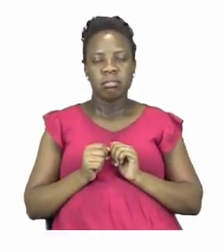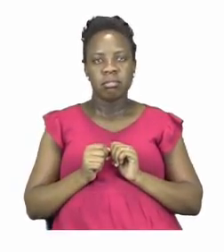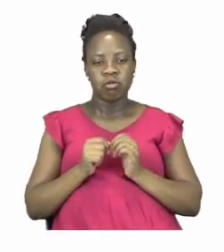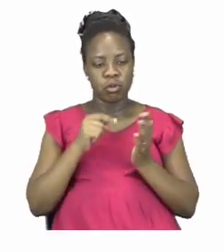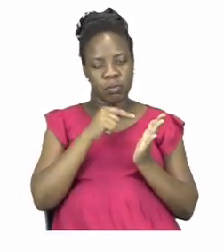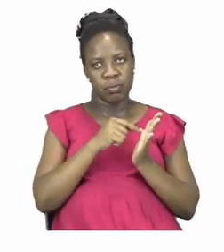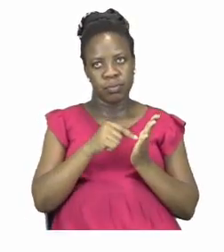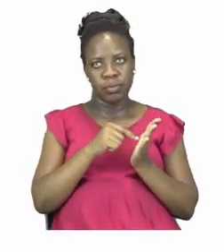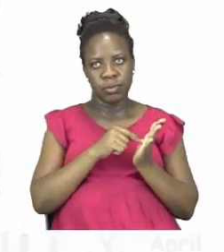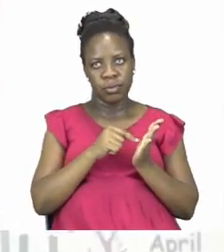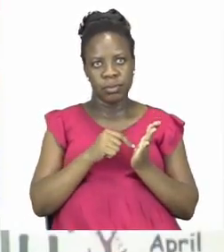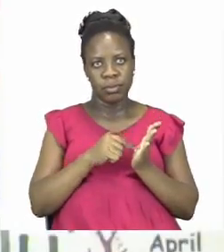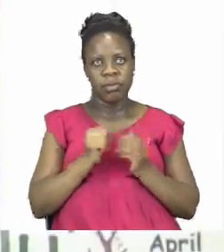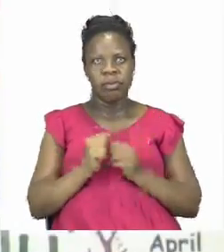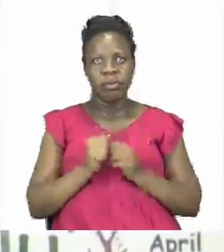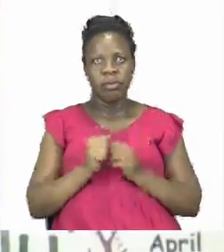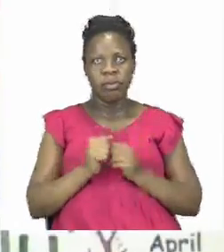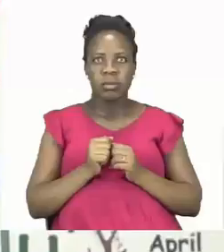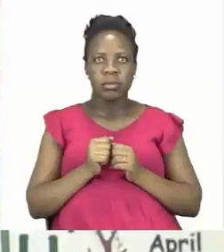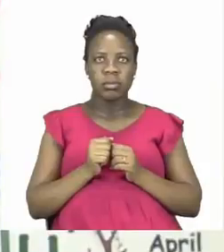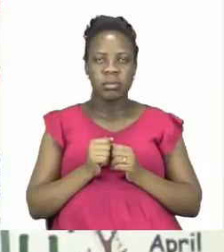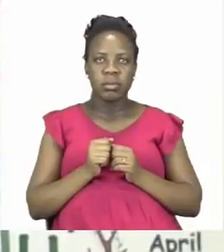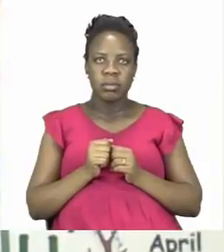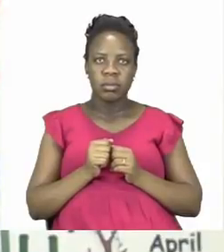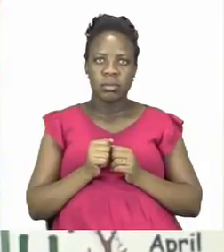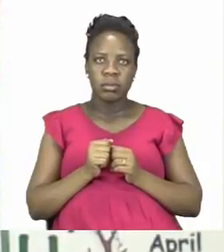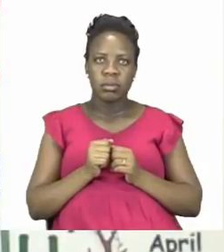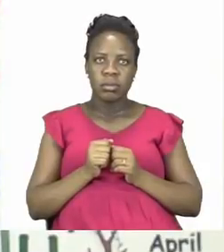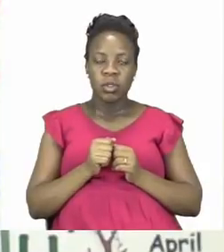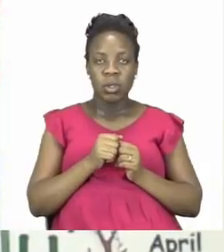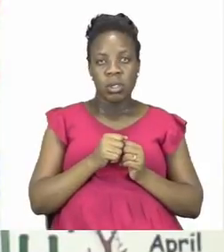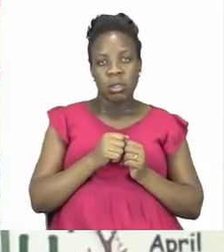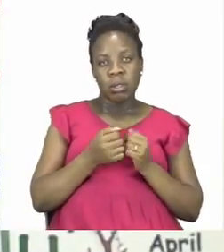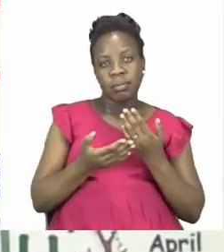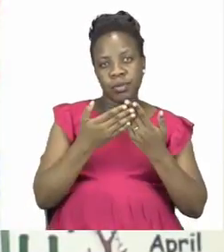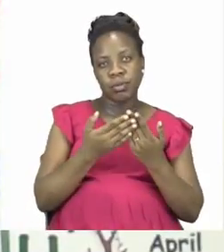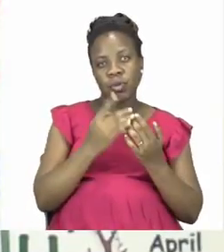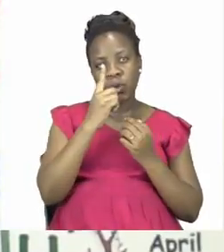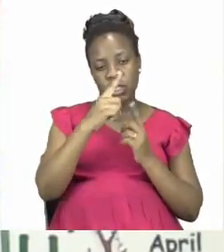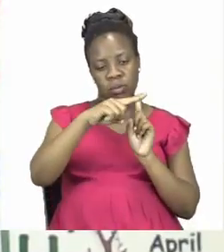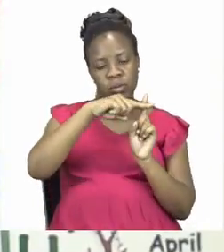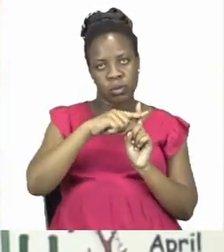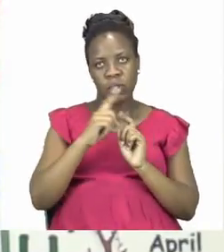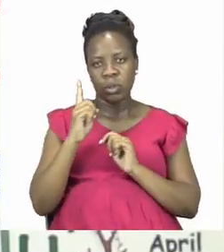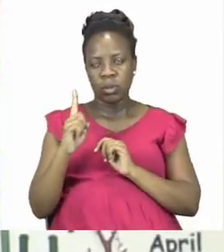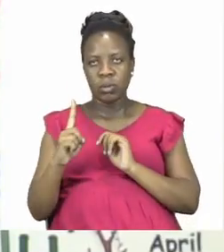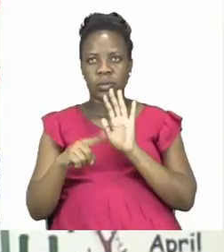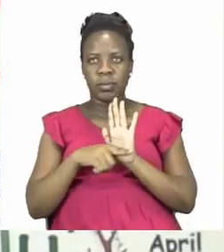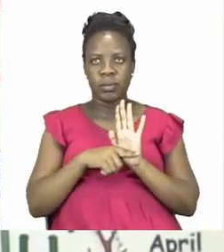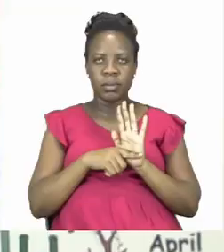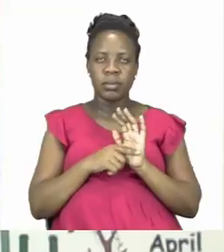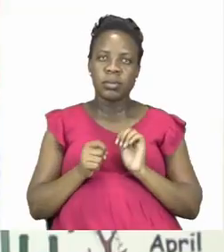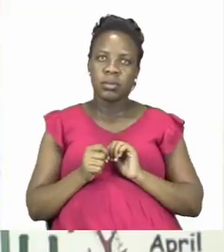Now on the board there's two sums. So let's quickly see how you have to go about doing that. Now the first